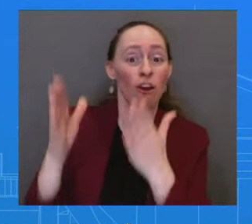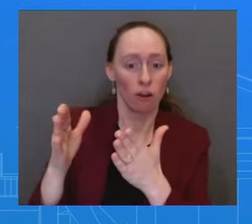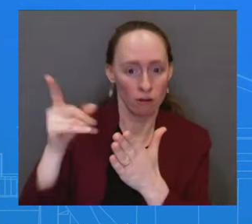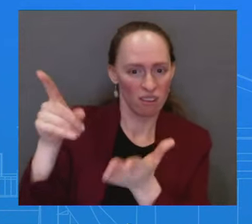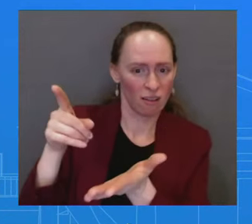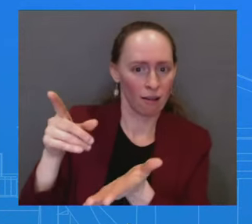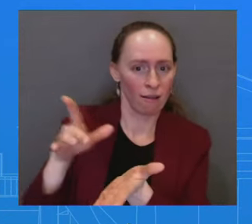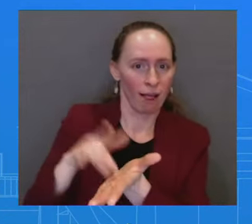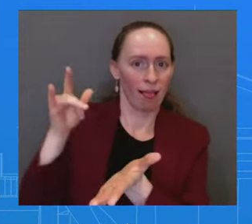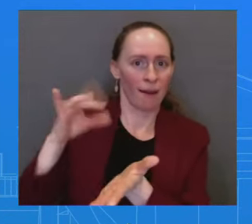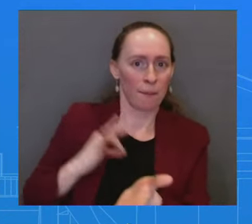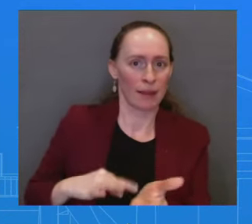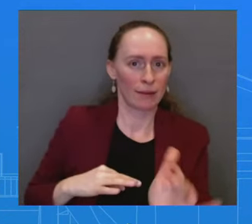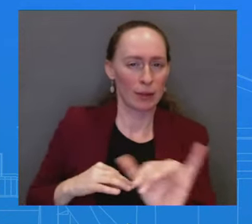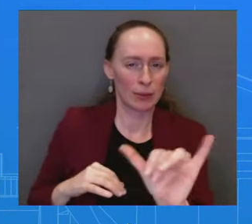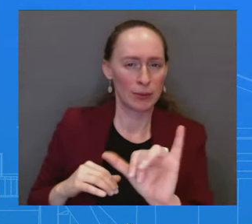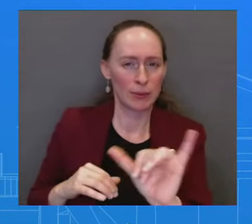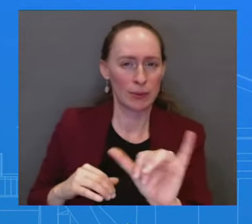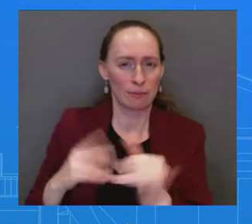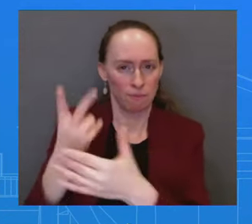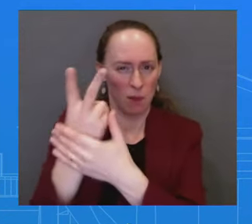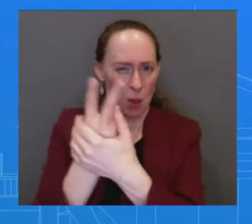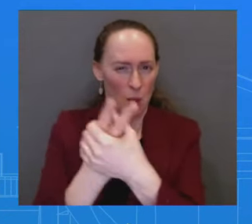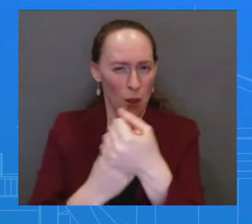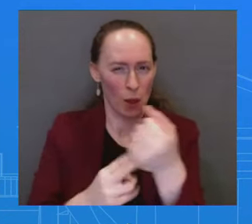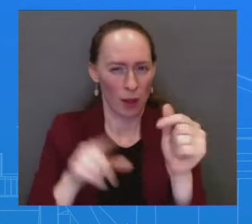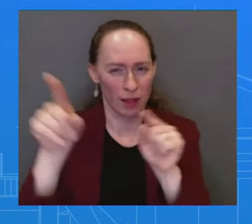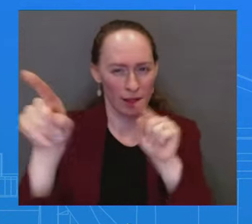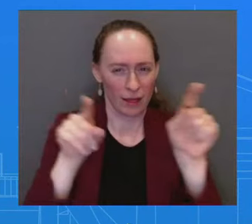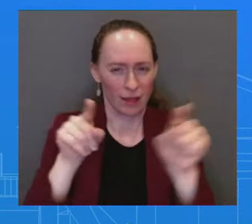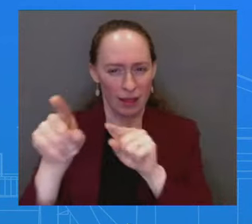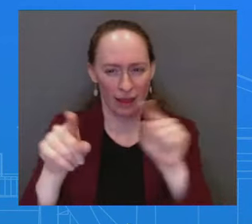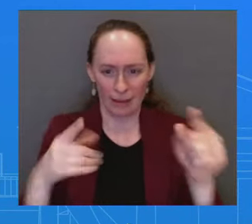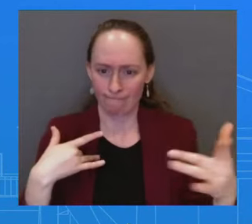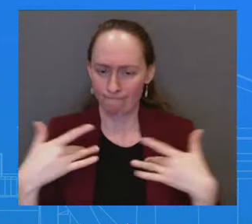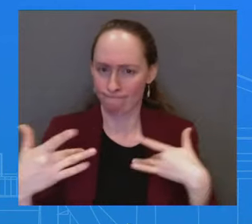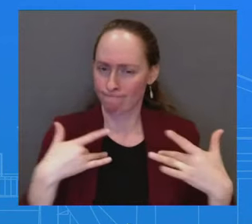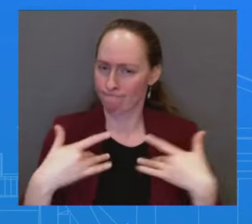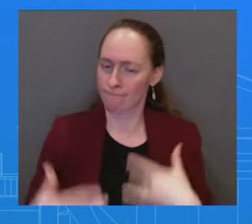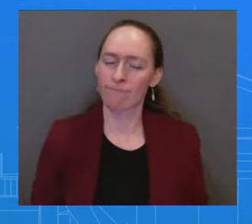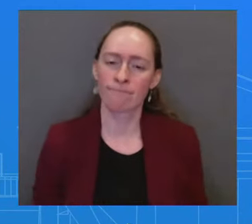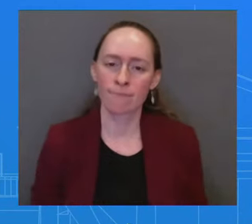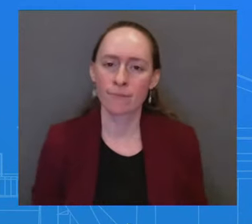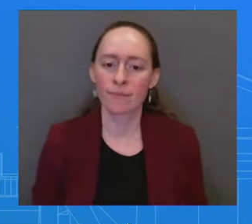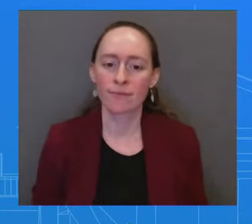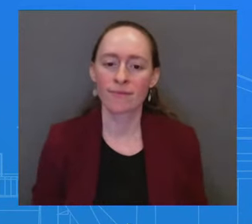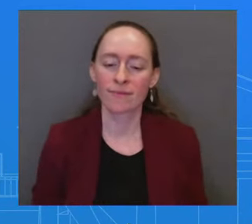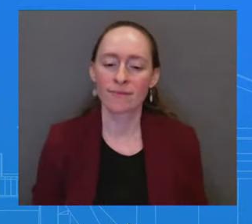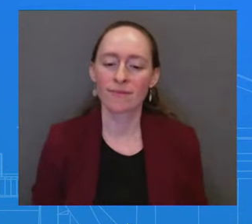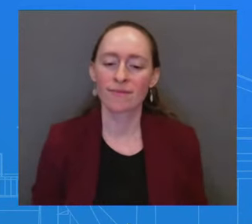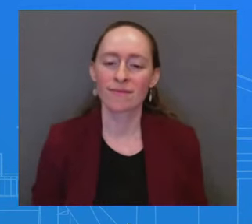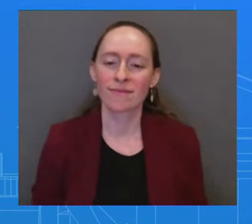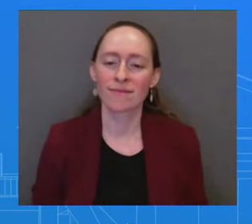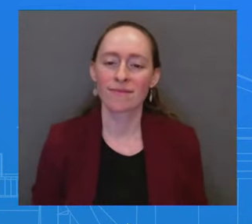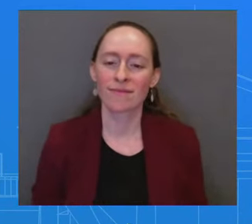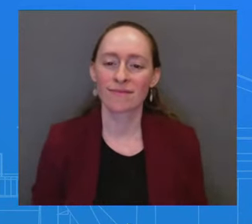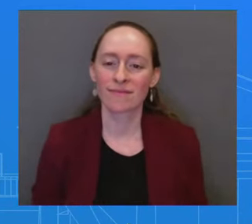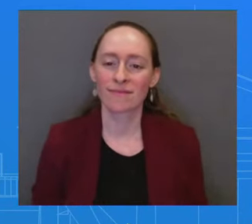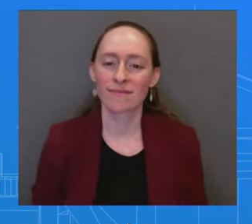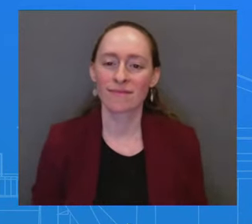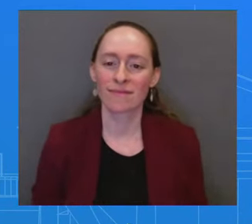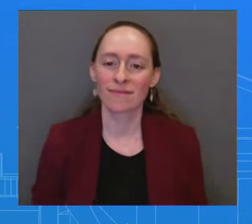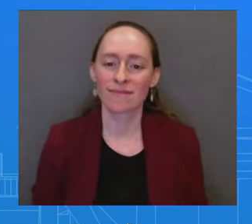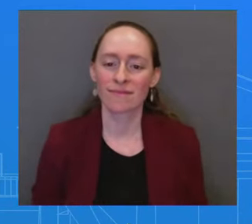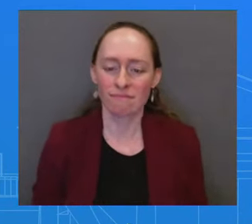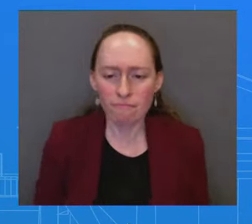Thanks. Staying on North Korea, there's been a number of reports recently about there have been signs that Kim Jong-un